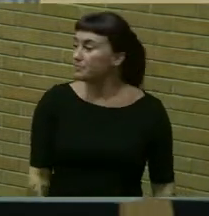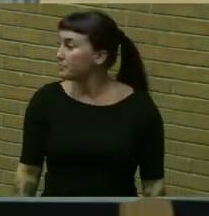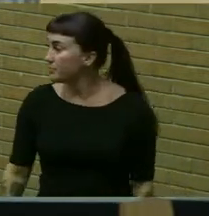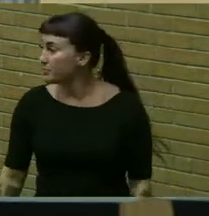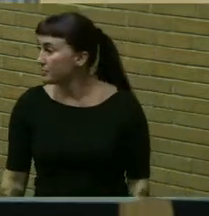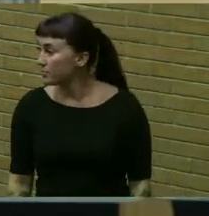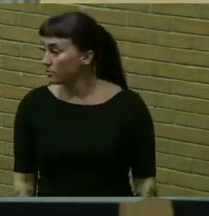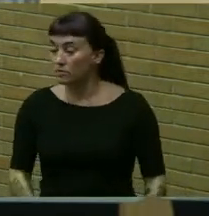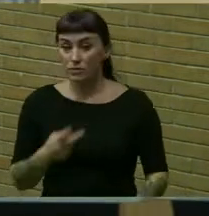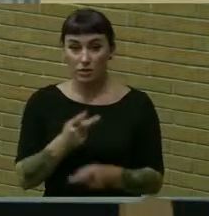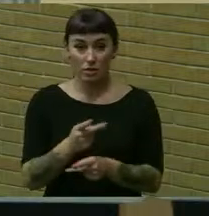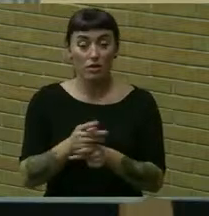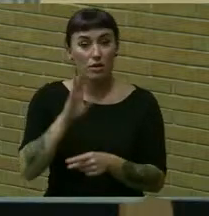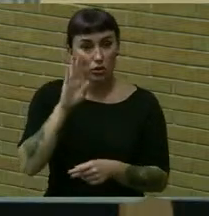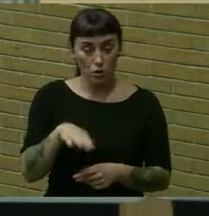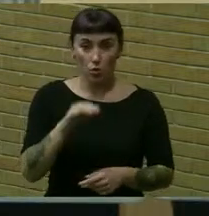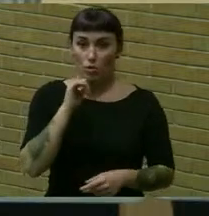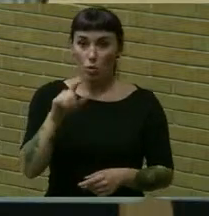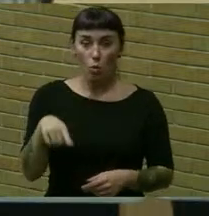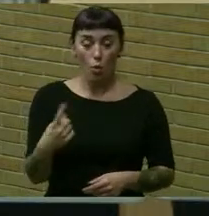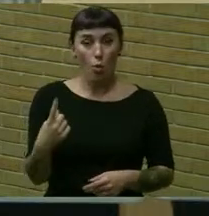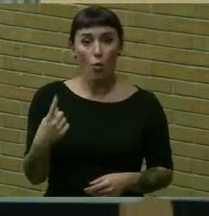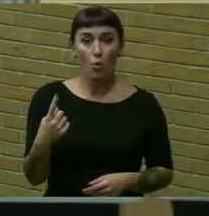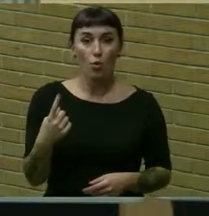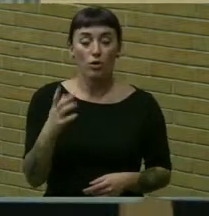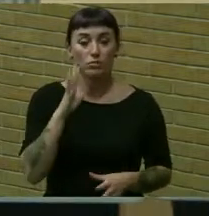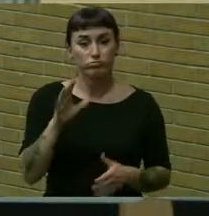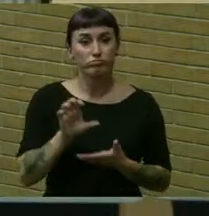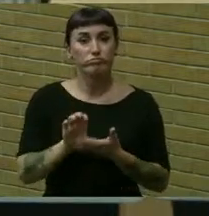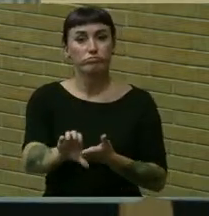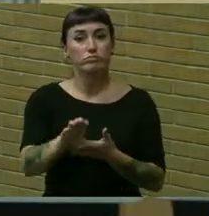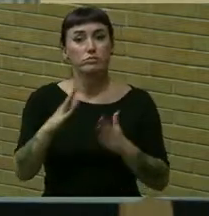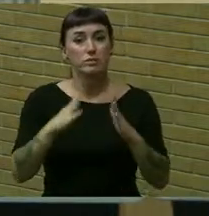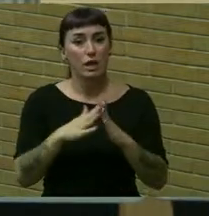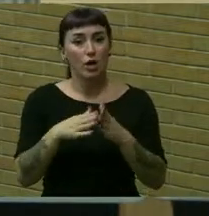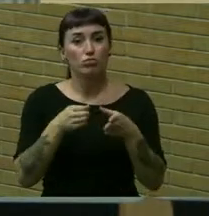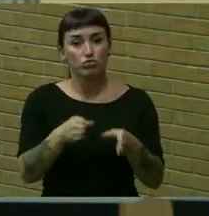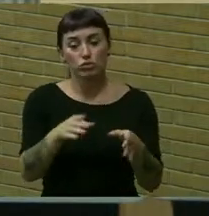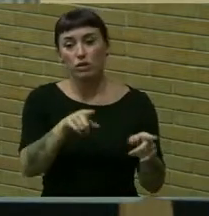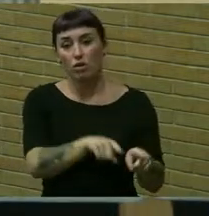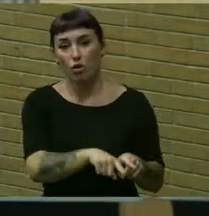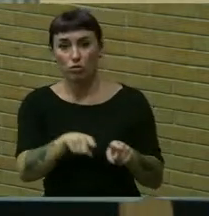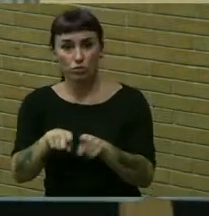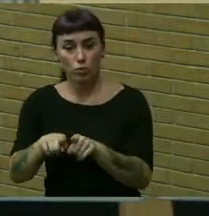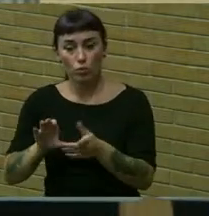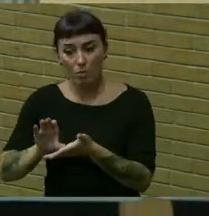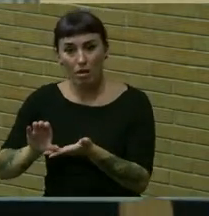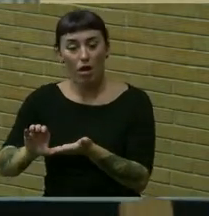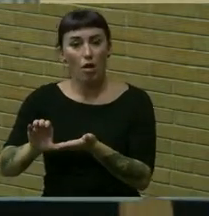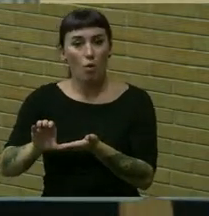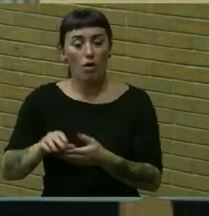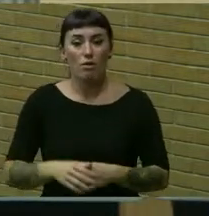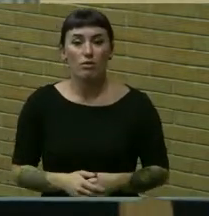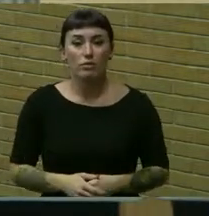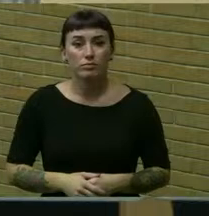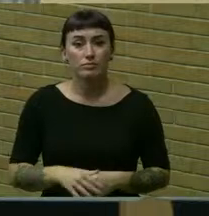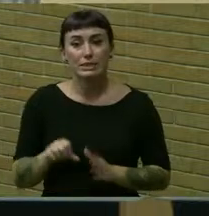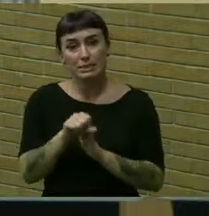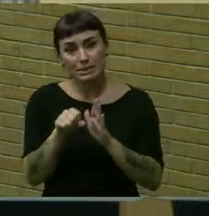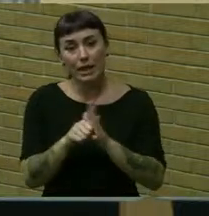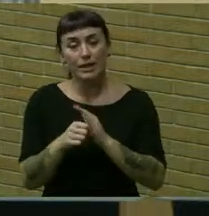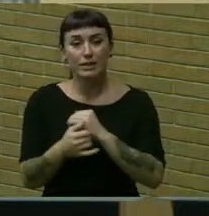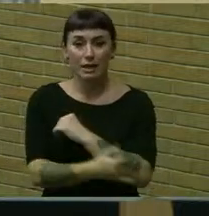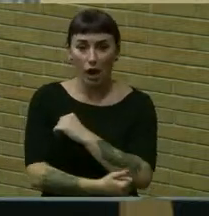as you know as not only do we plow town streets but we also plow state and